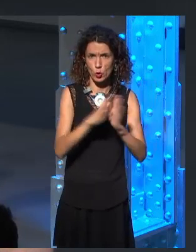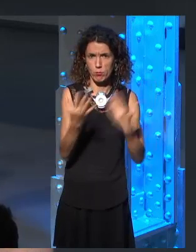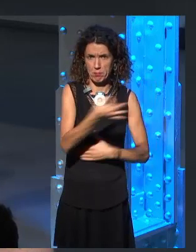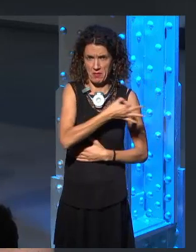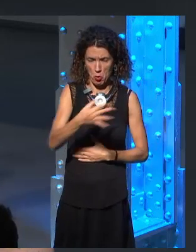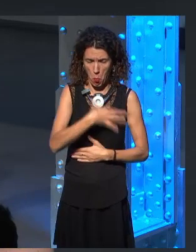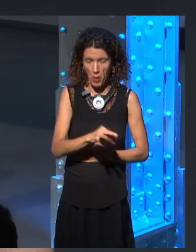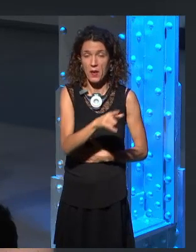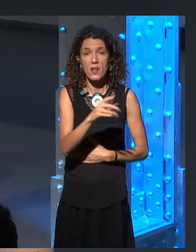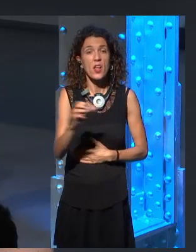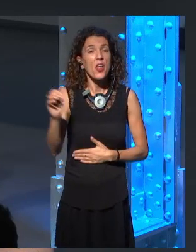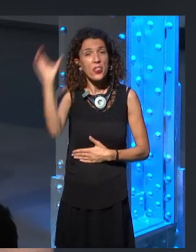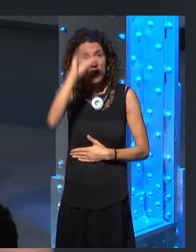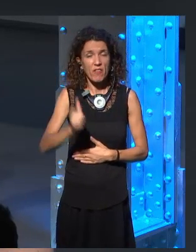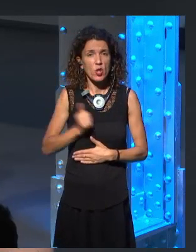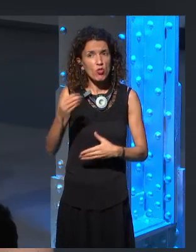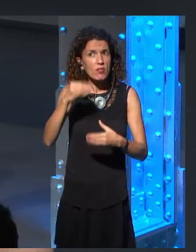in the story. Um.